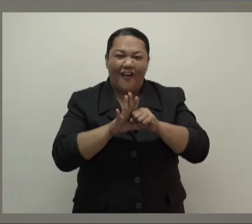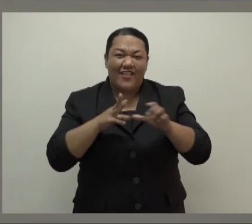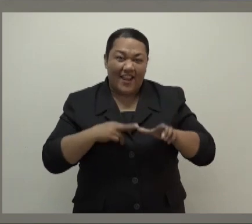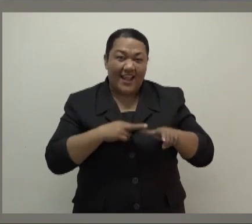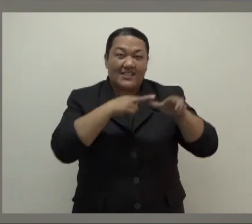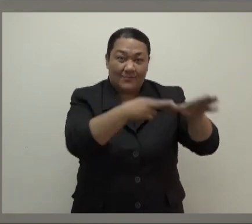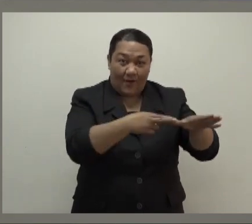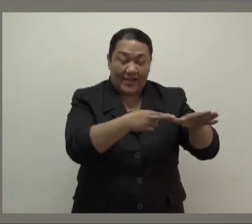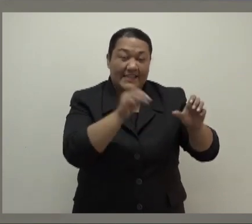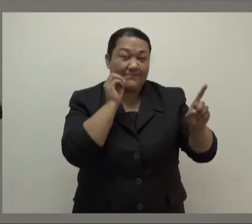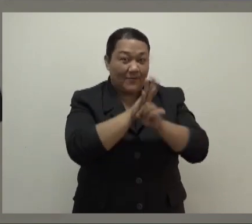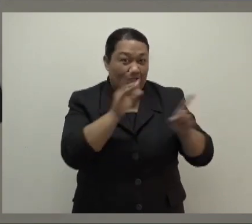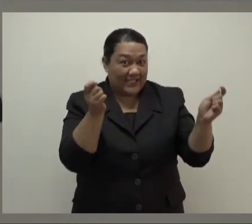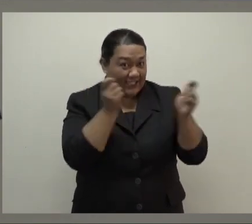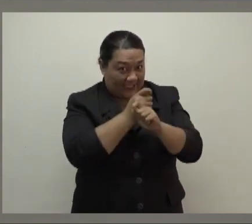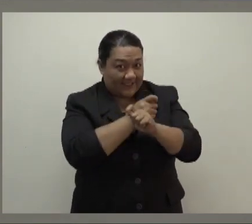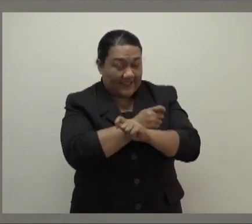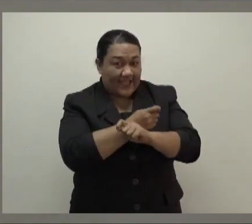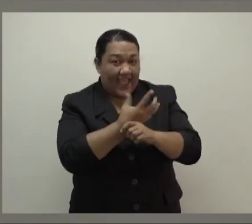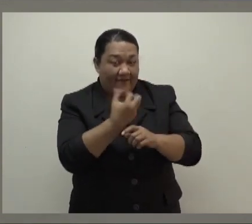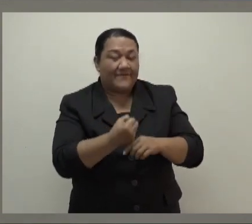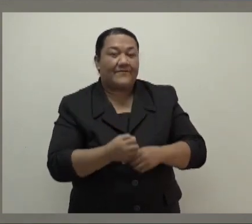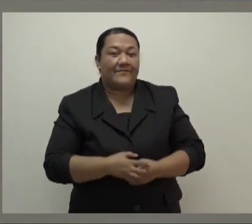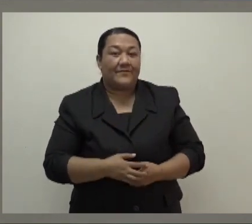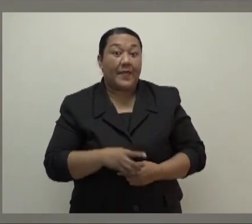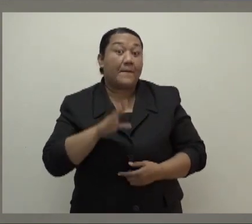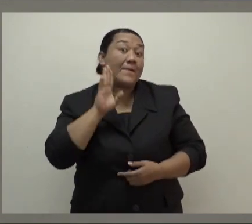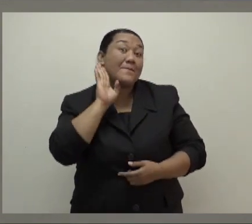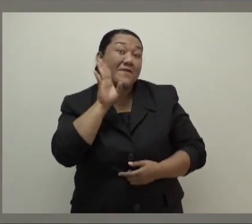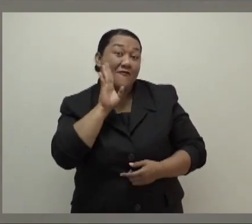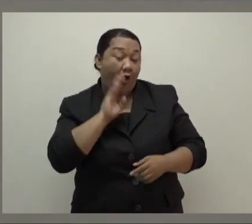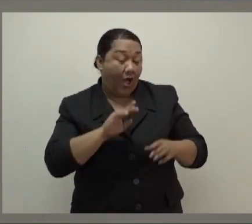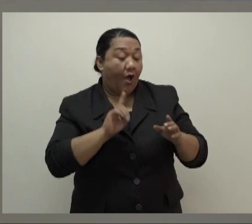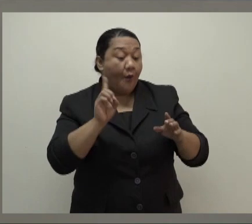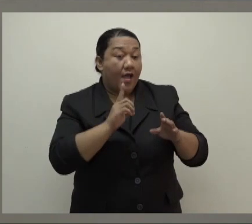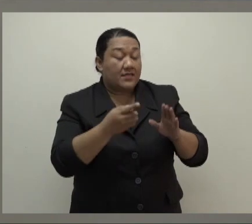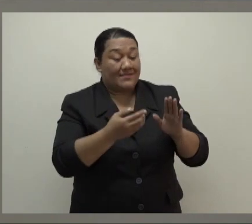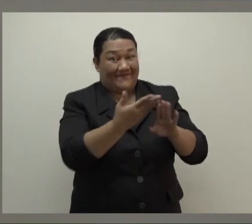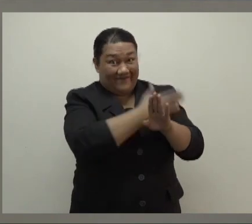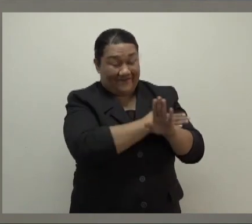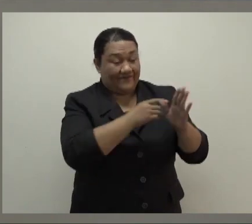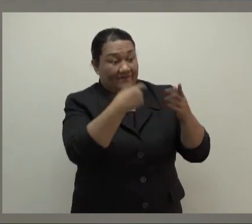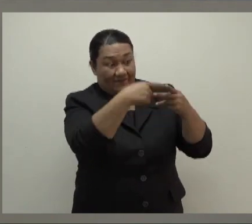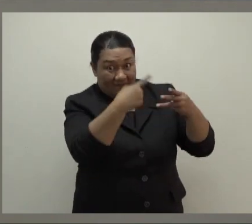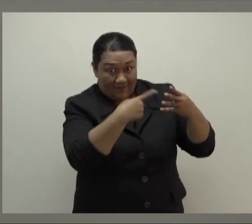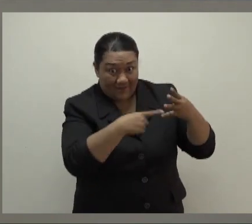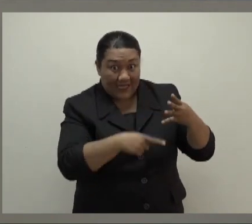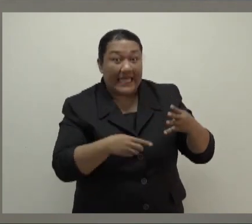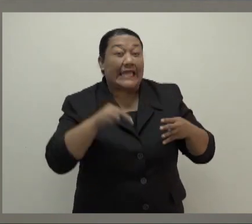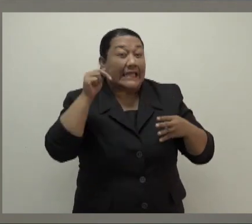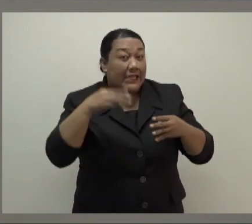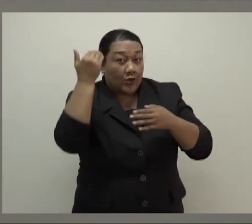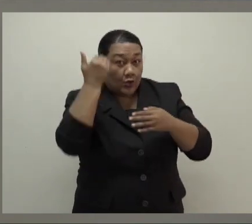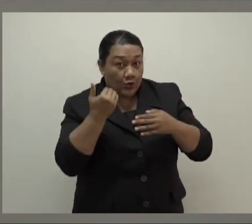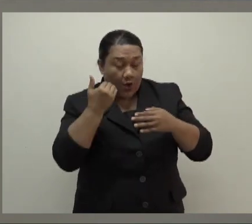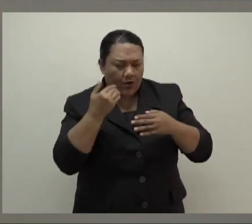important changes to our strategy. But before we get into those details, we wish to speak briefly on the serious flooding brought by